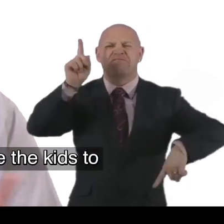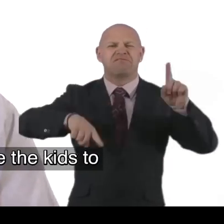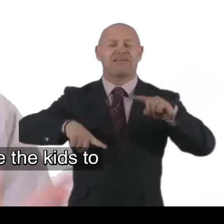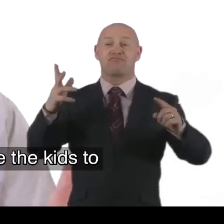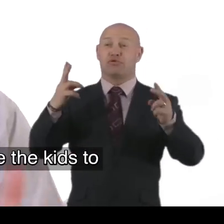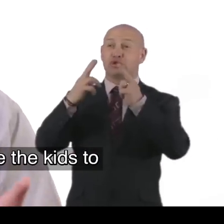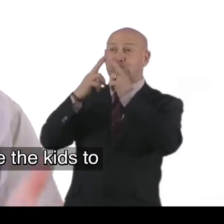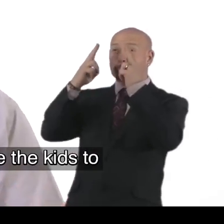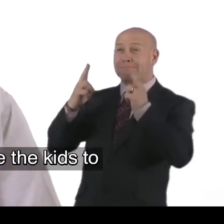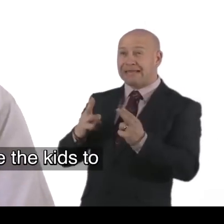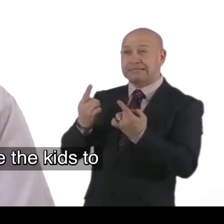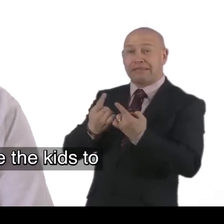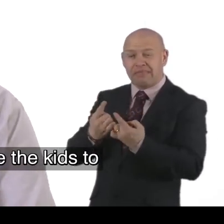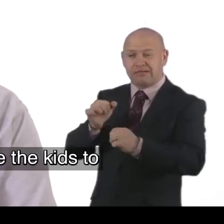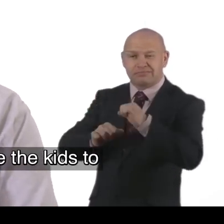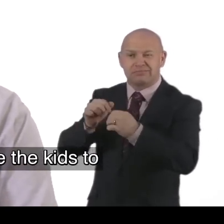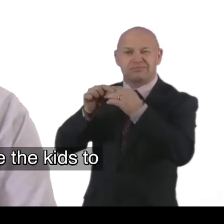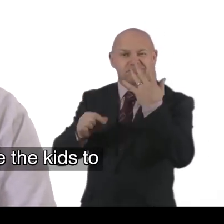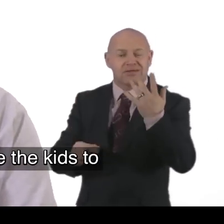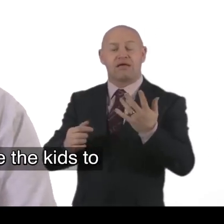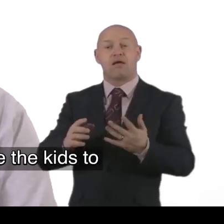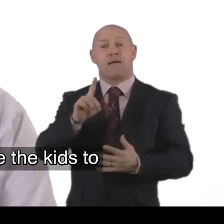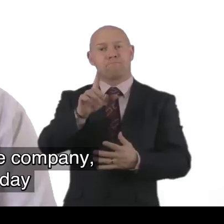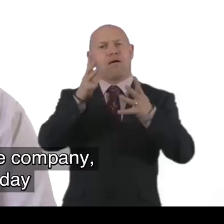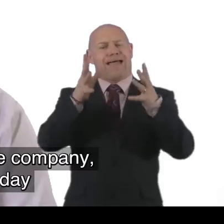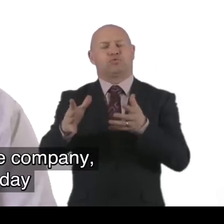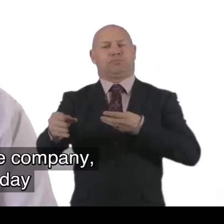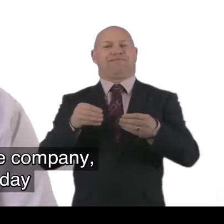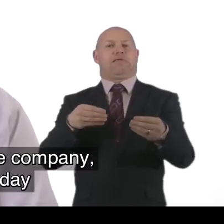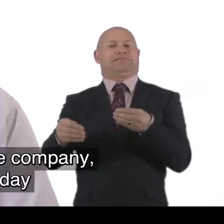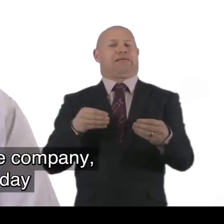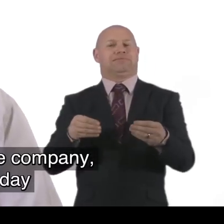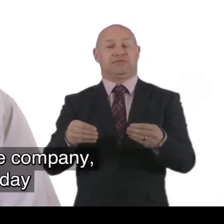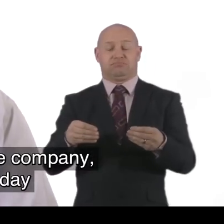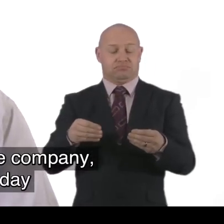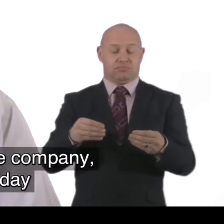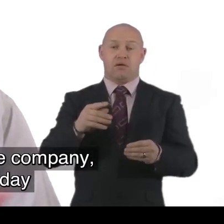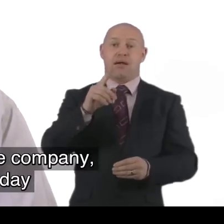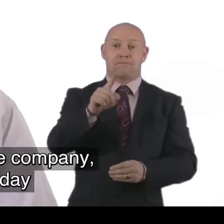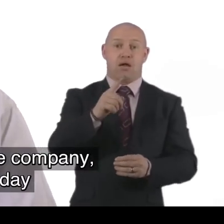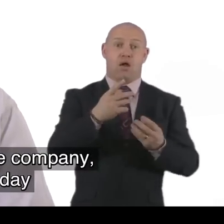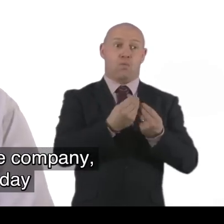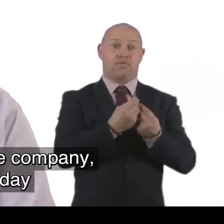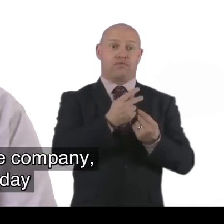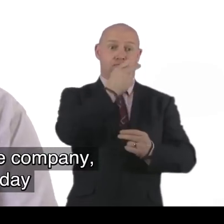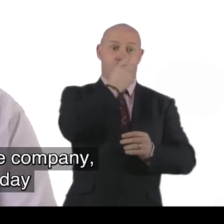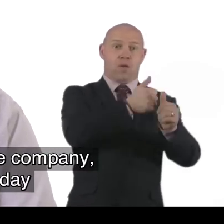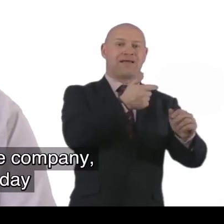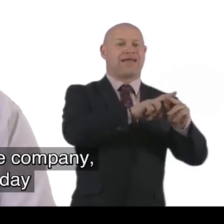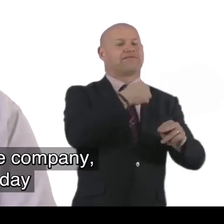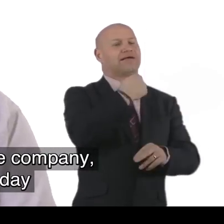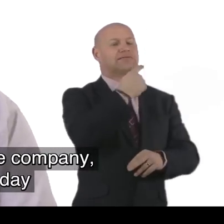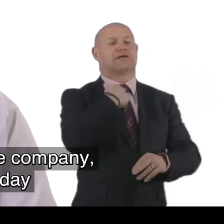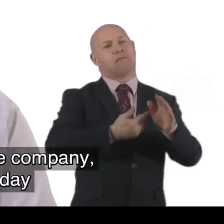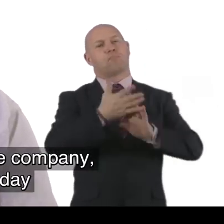Various. Uh. Just. Domestic tasks really. Um. But. There had to be flexibility. Within that. Whereas. With the